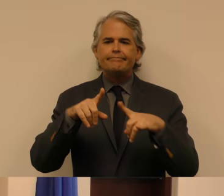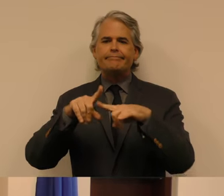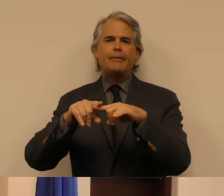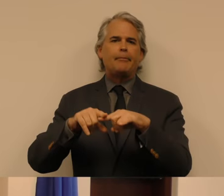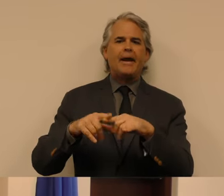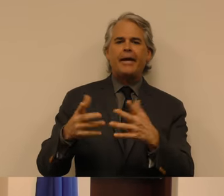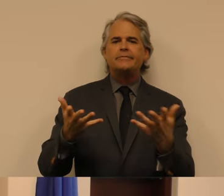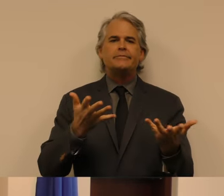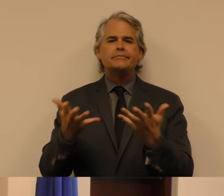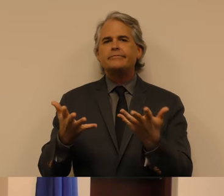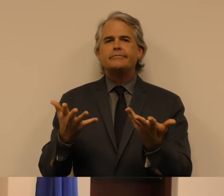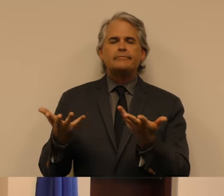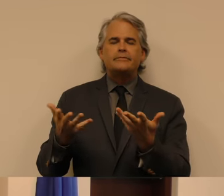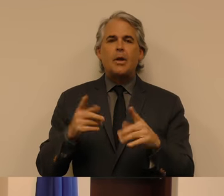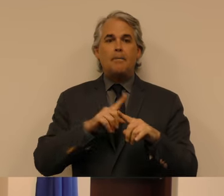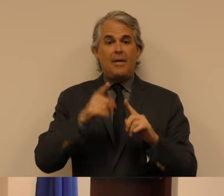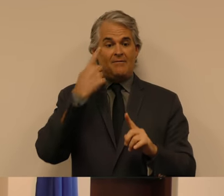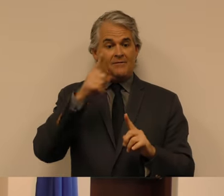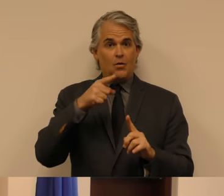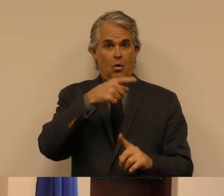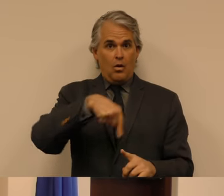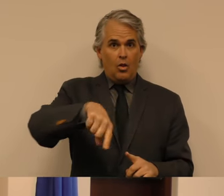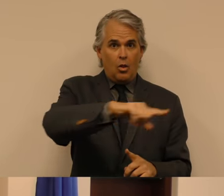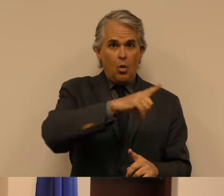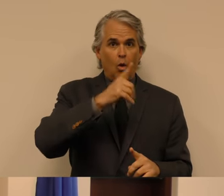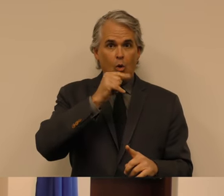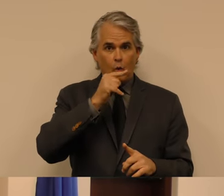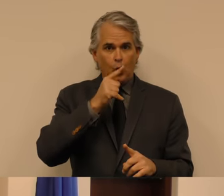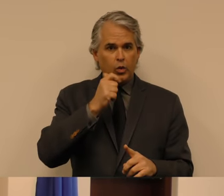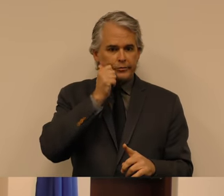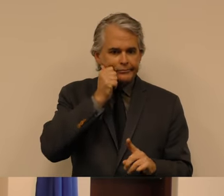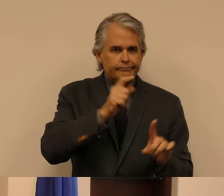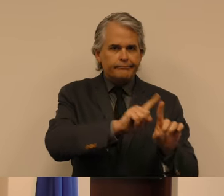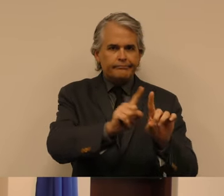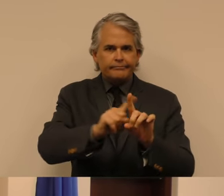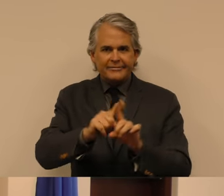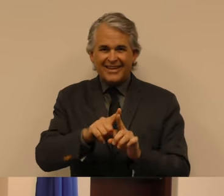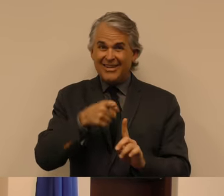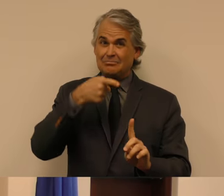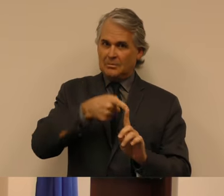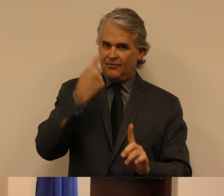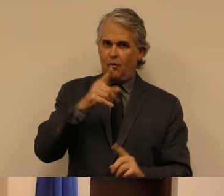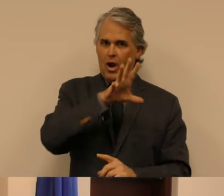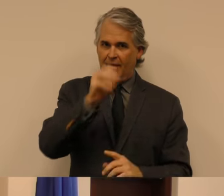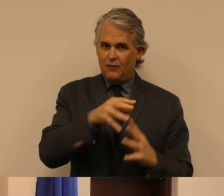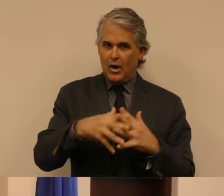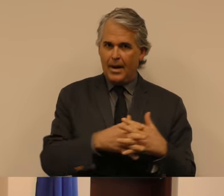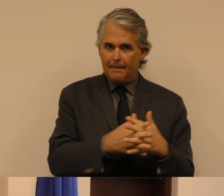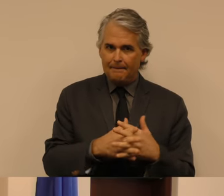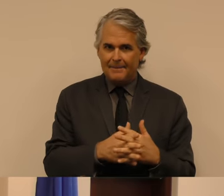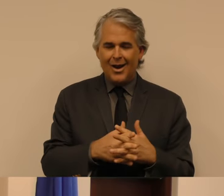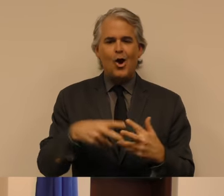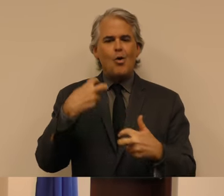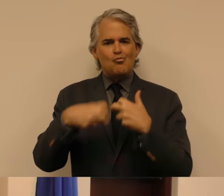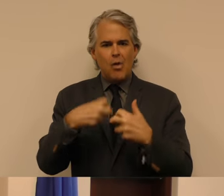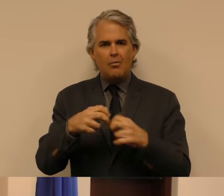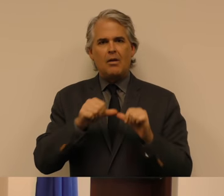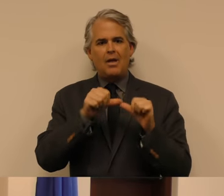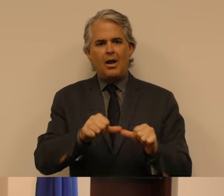specifically African Americans, these issues persist even when the country does not focus on it.